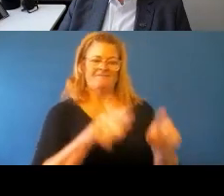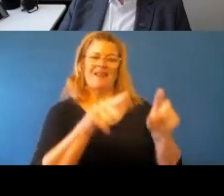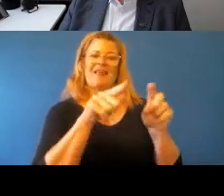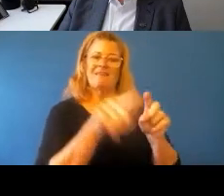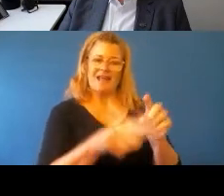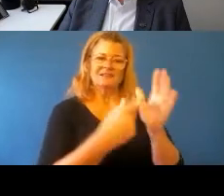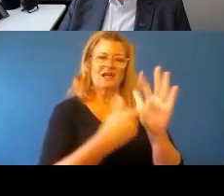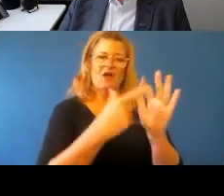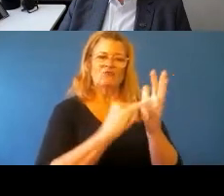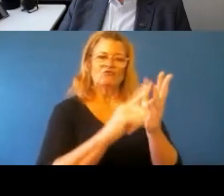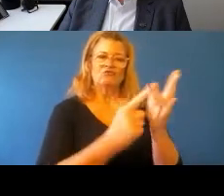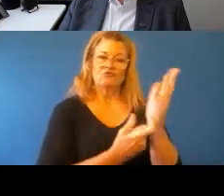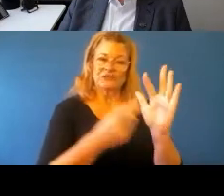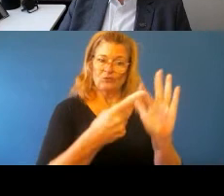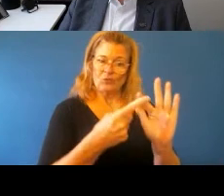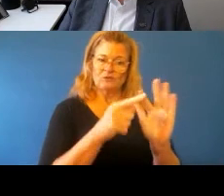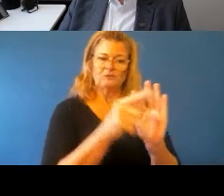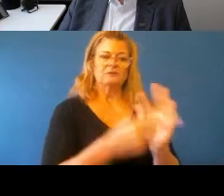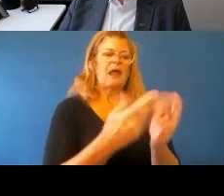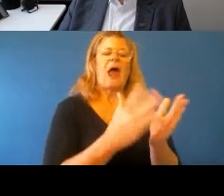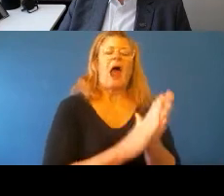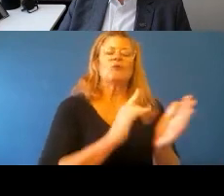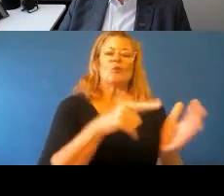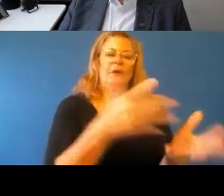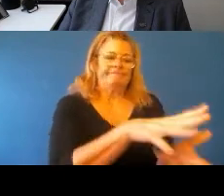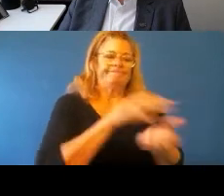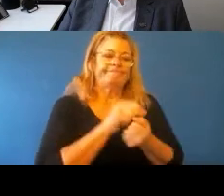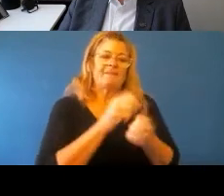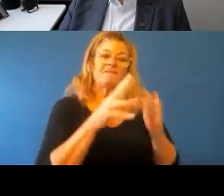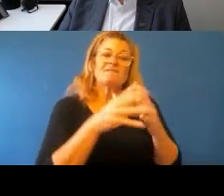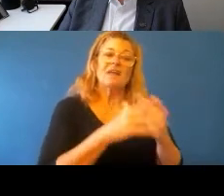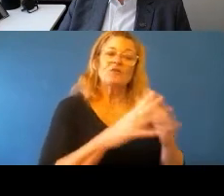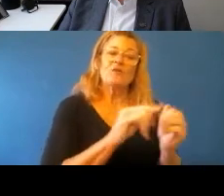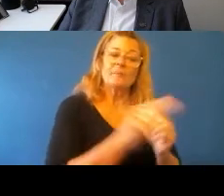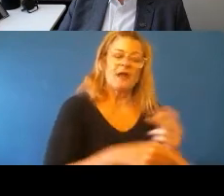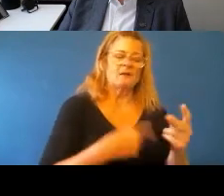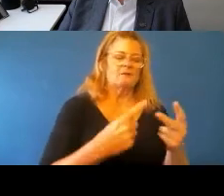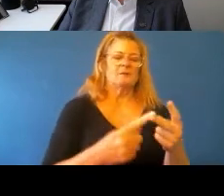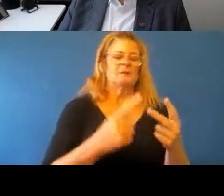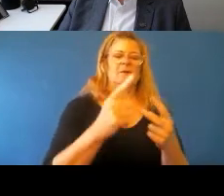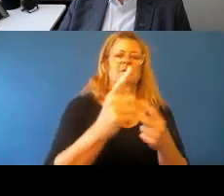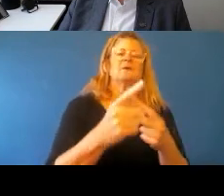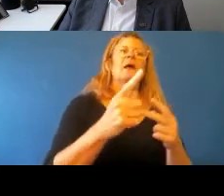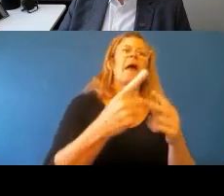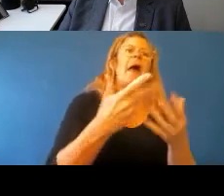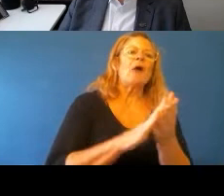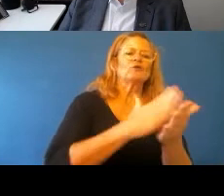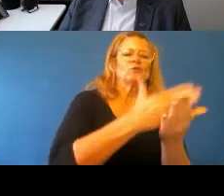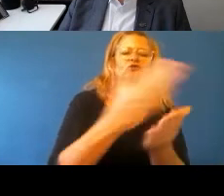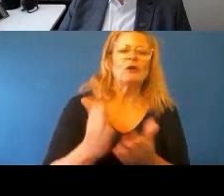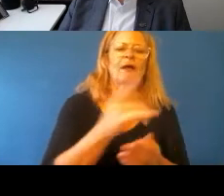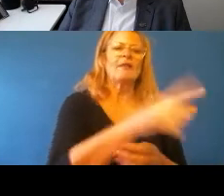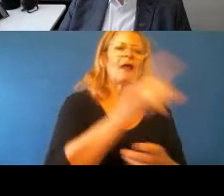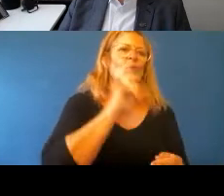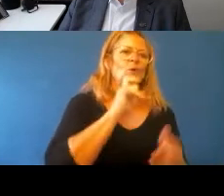the maximum value out of this resource? Whereas we don't stop to think about what role is water playing in our communities, in our